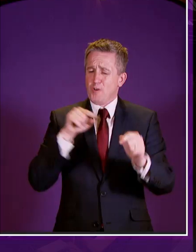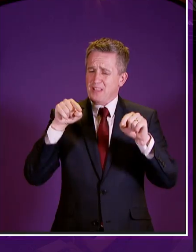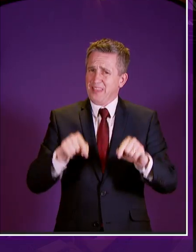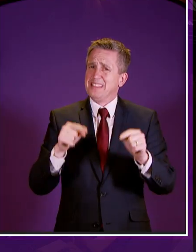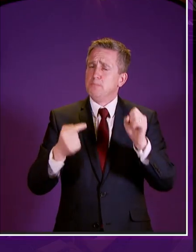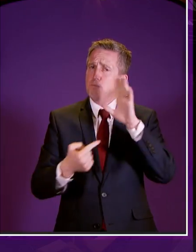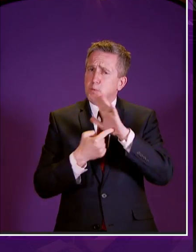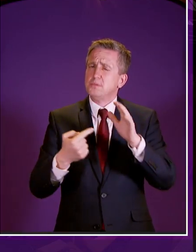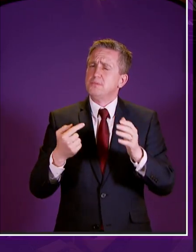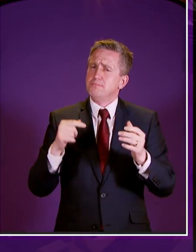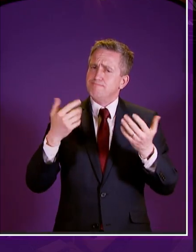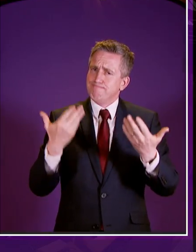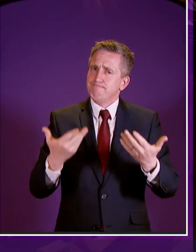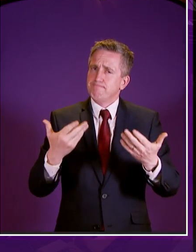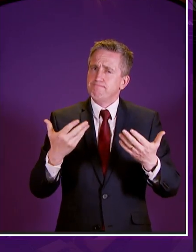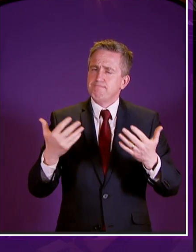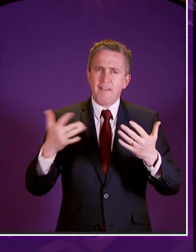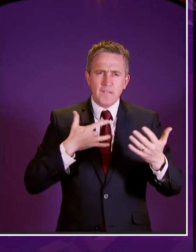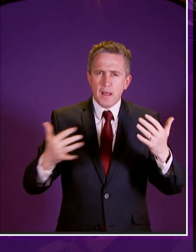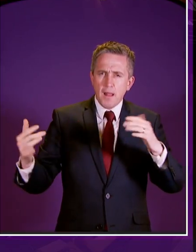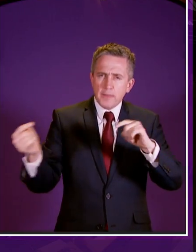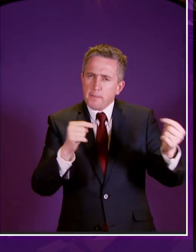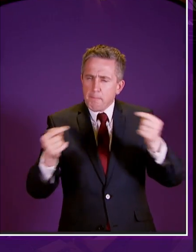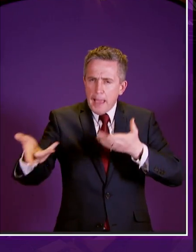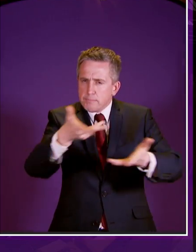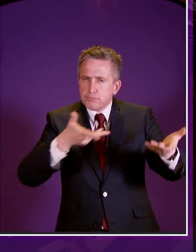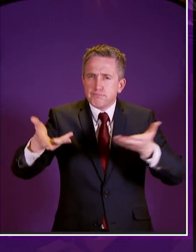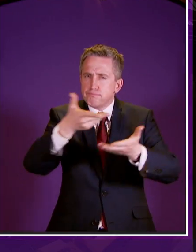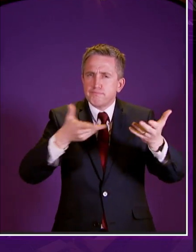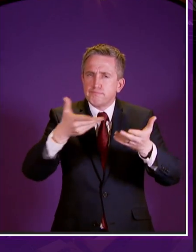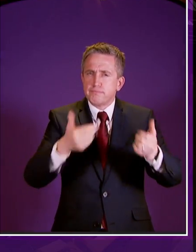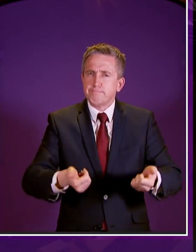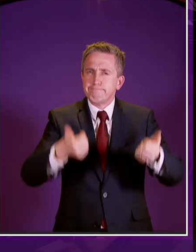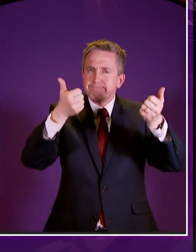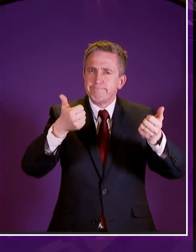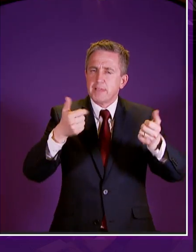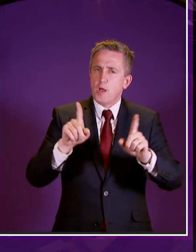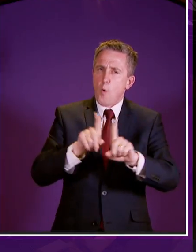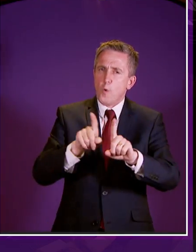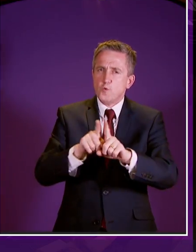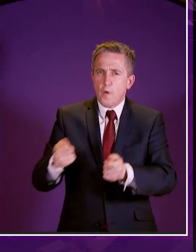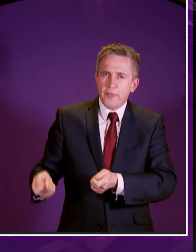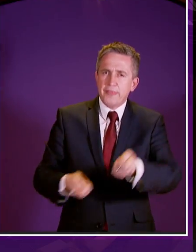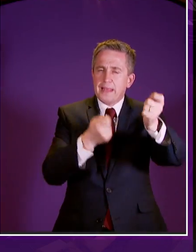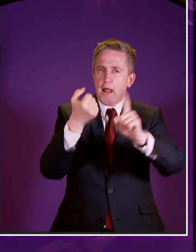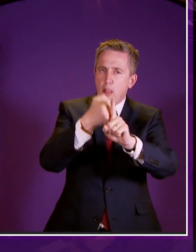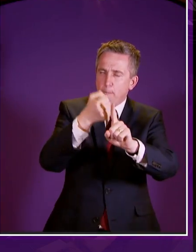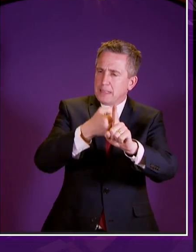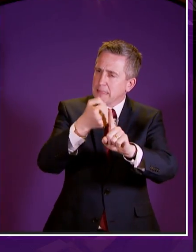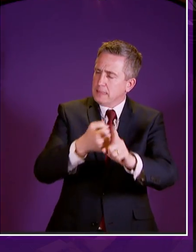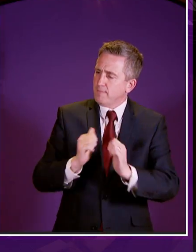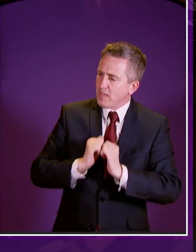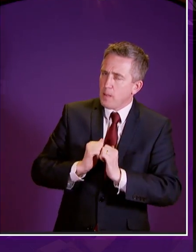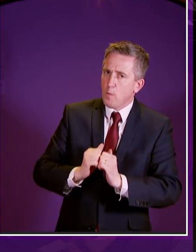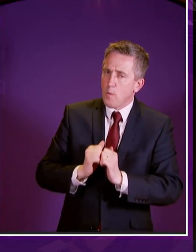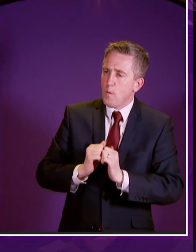of this parliament fitting in its tone and its content and even in its last minute lobbying mr balfour and i can assure